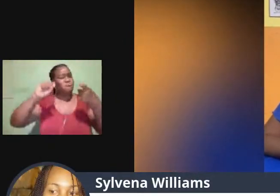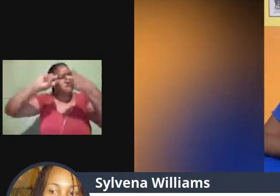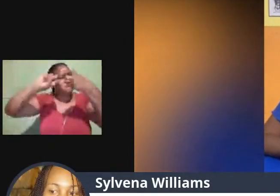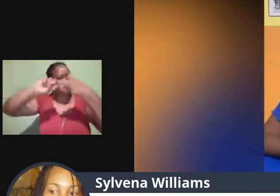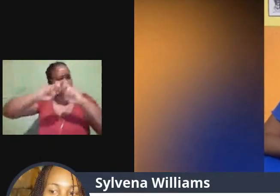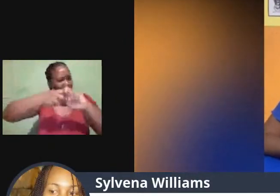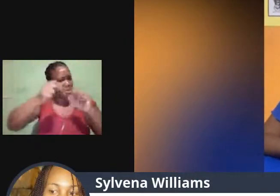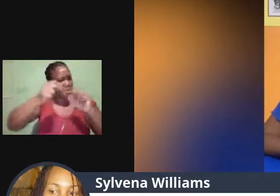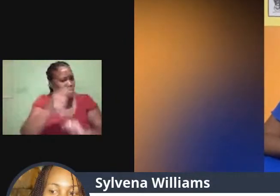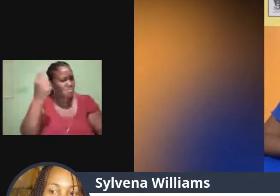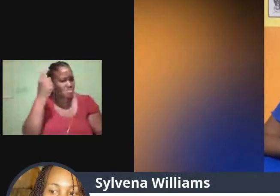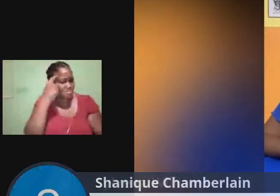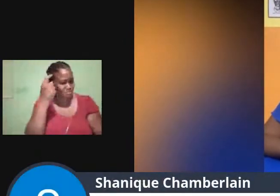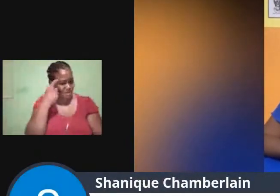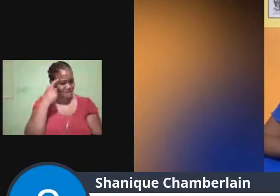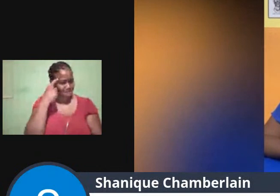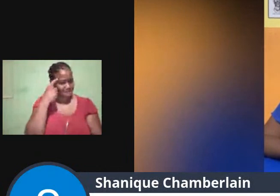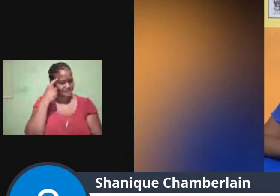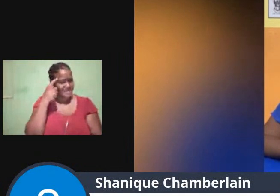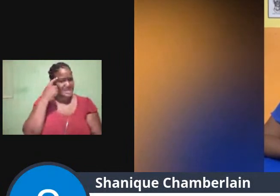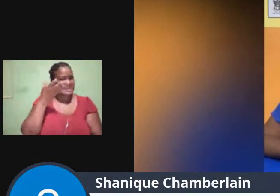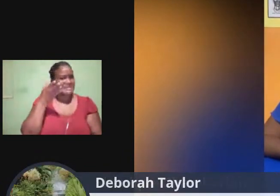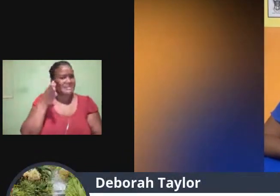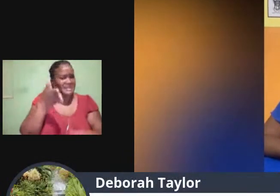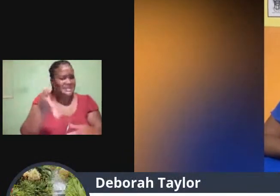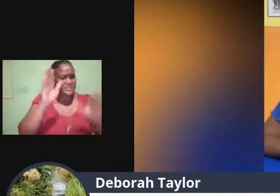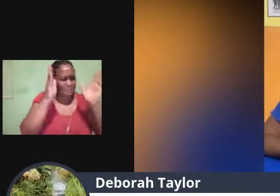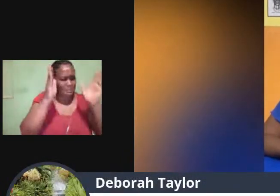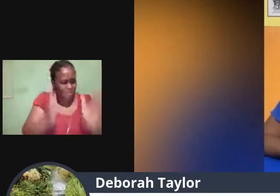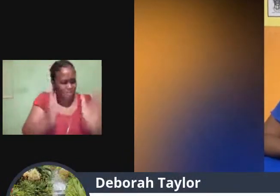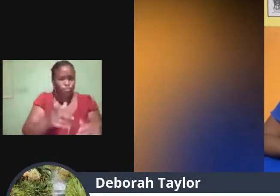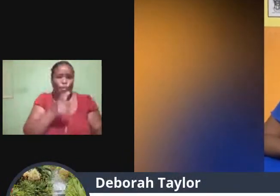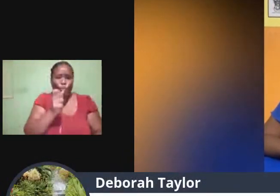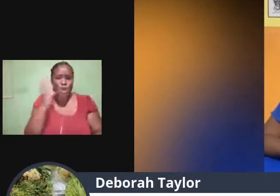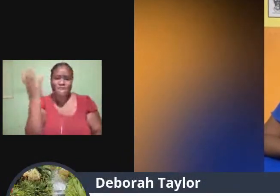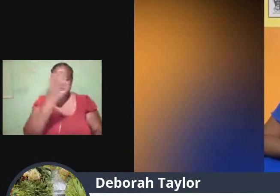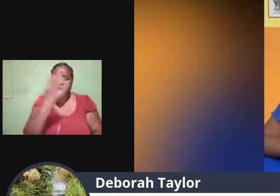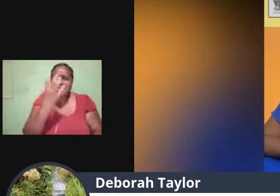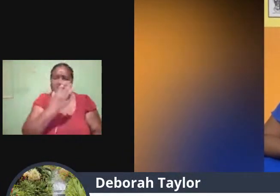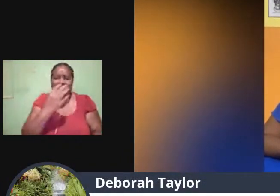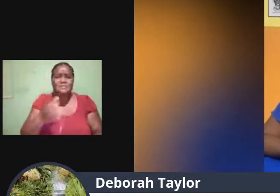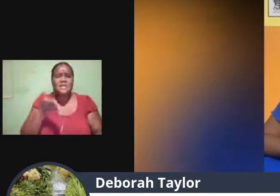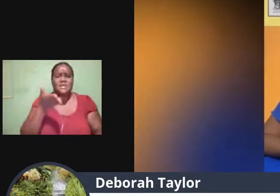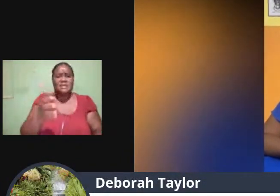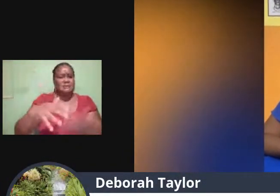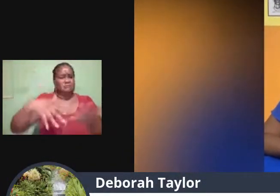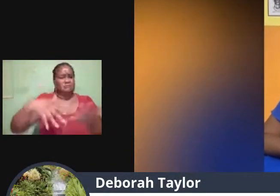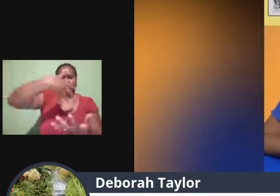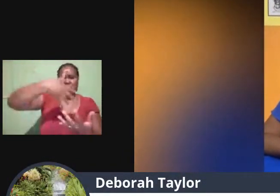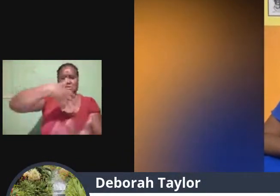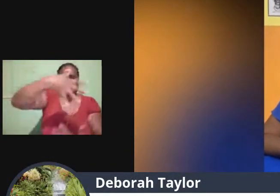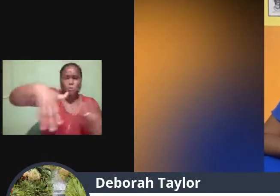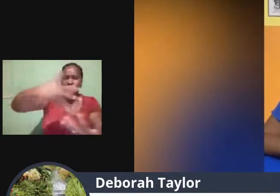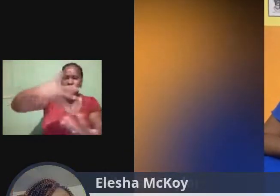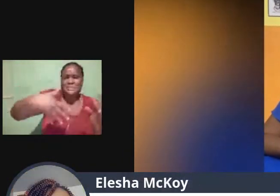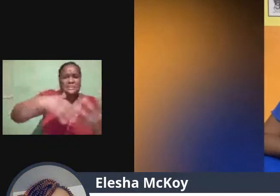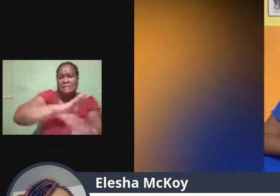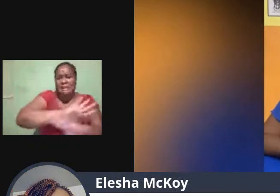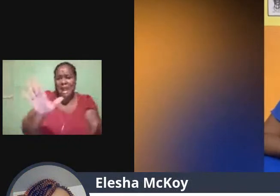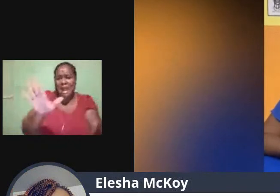persons who have autism, they have social issues, and they have problems communicating.